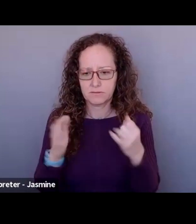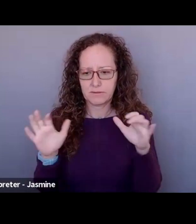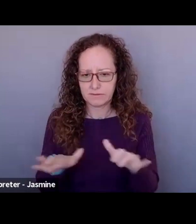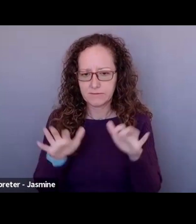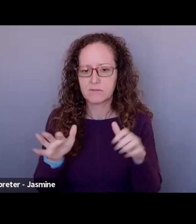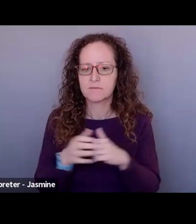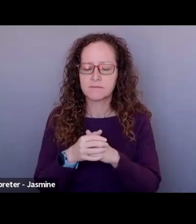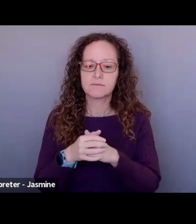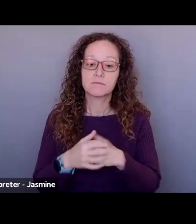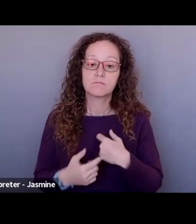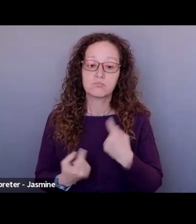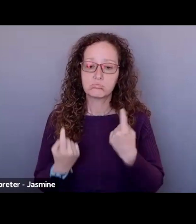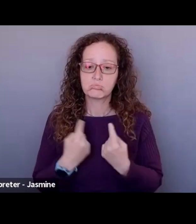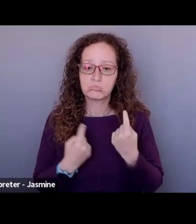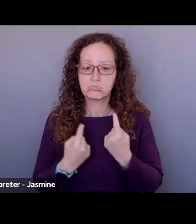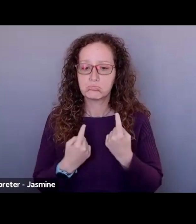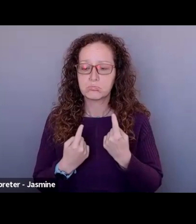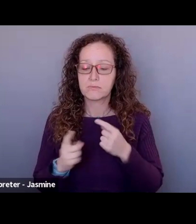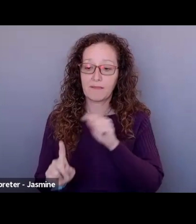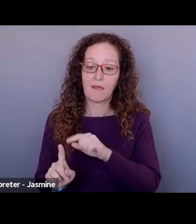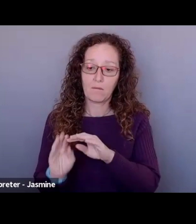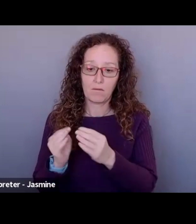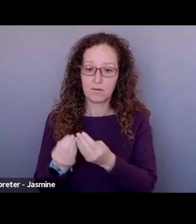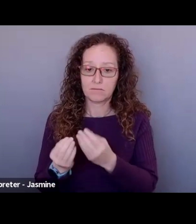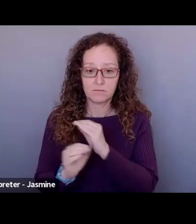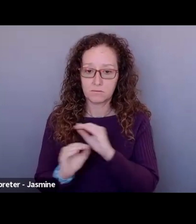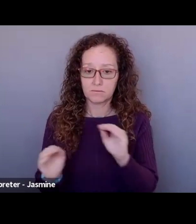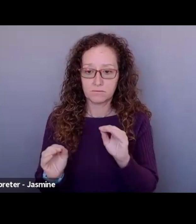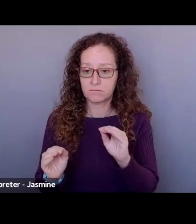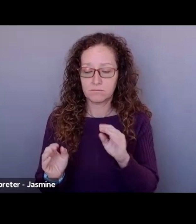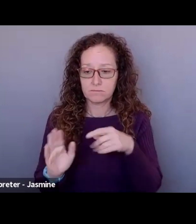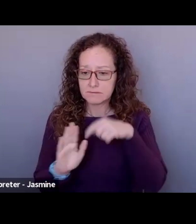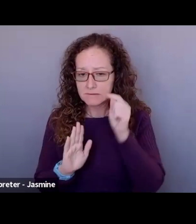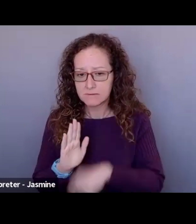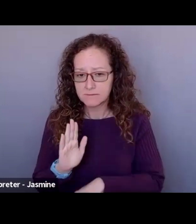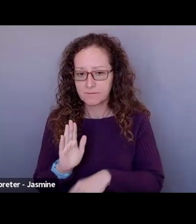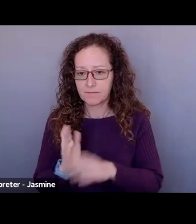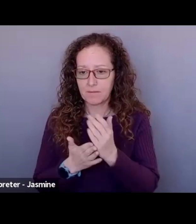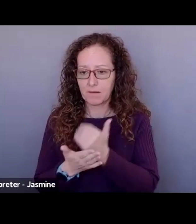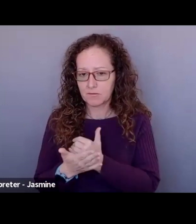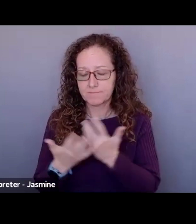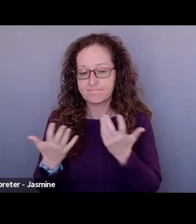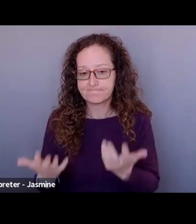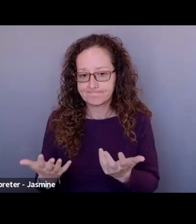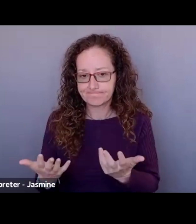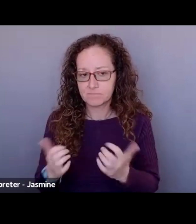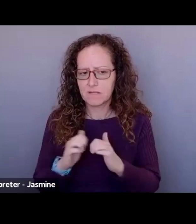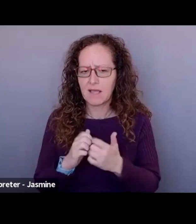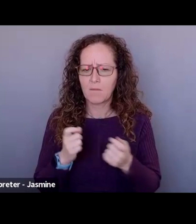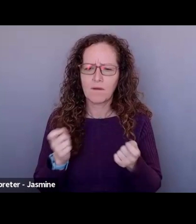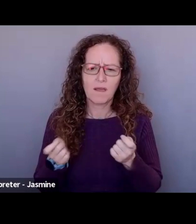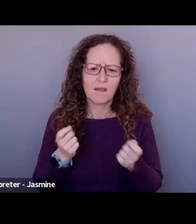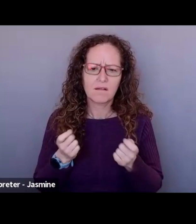And I'm just wondering, because the organization doesn't have a robust budget, how do we handle stuff, um, or,